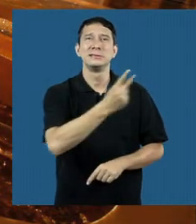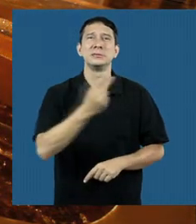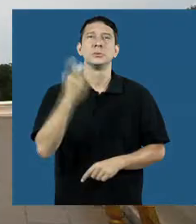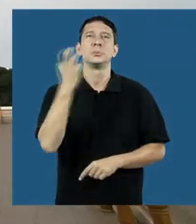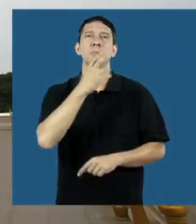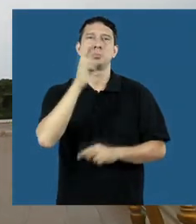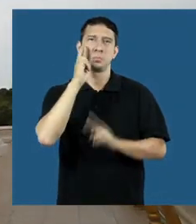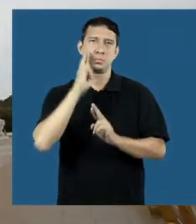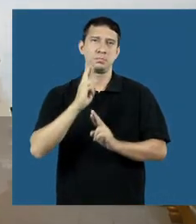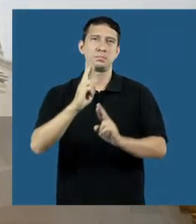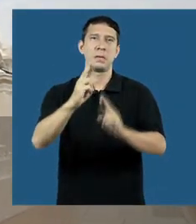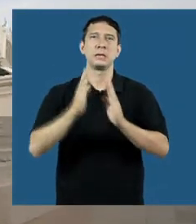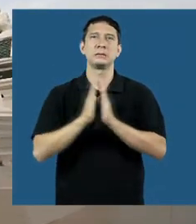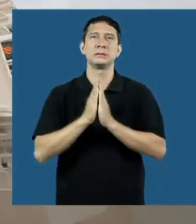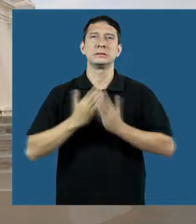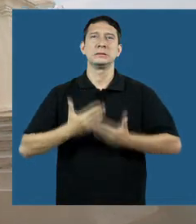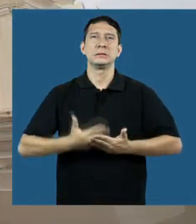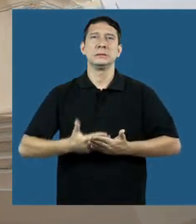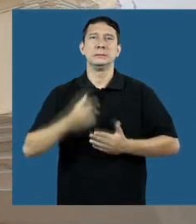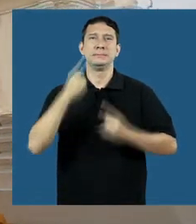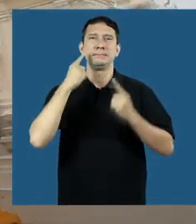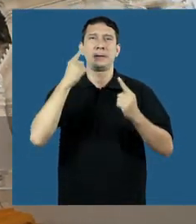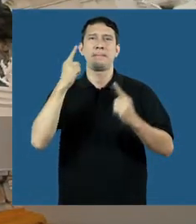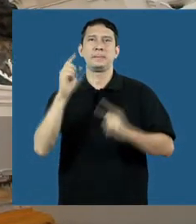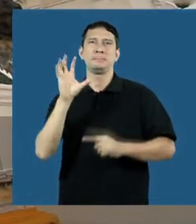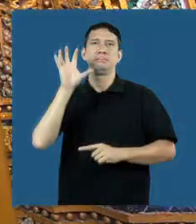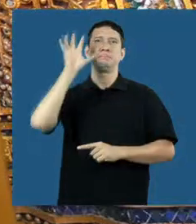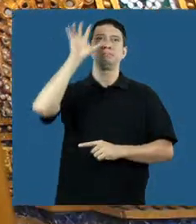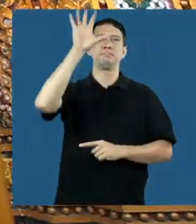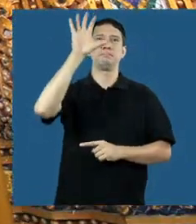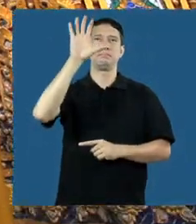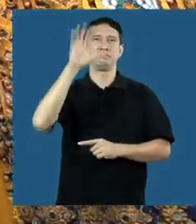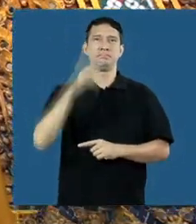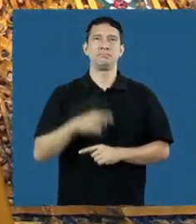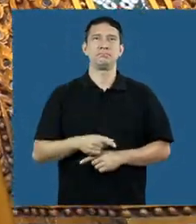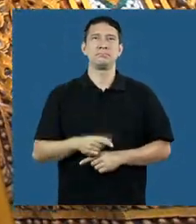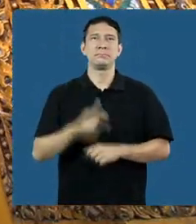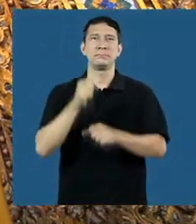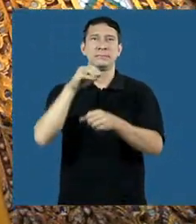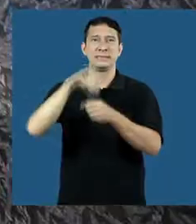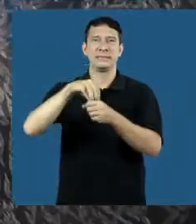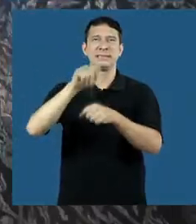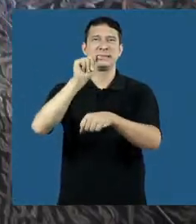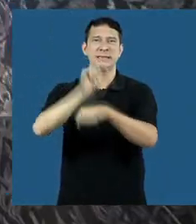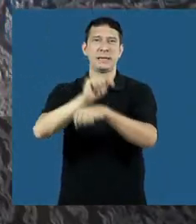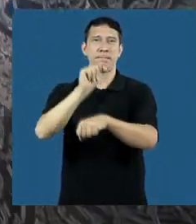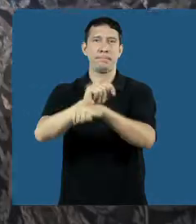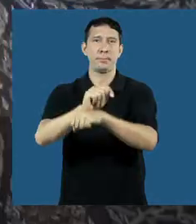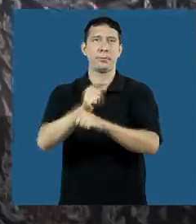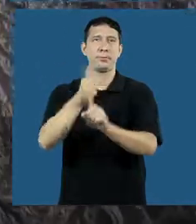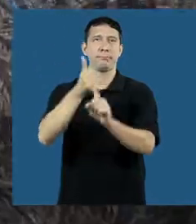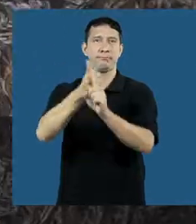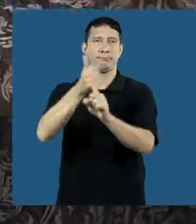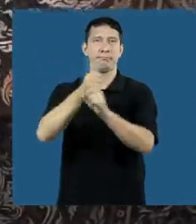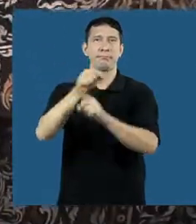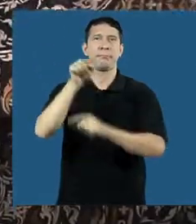Sawana Ban Pot at Wat Praa Puttabat Racha Waramaha Weehan. You will be impressed by the beautiful doors of the Spired Mondok,